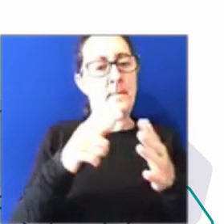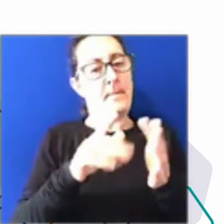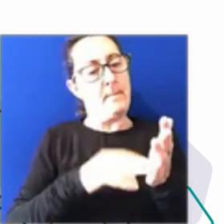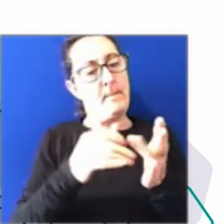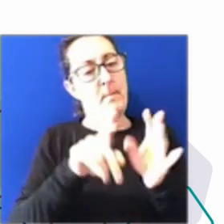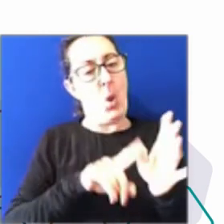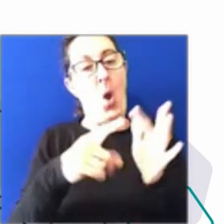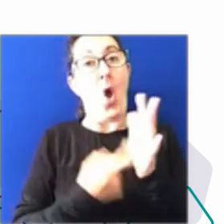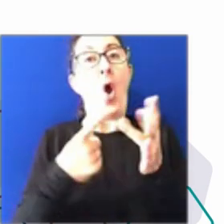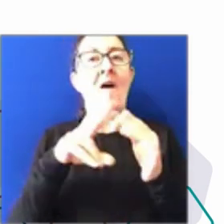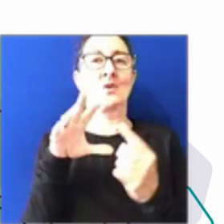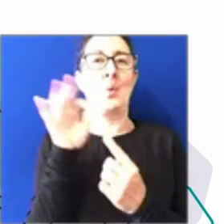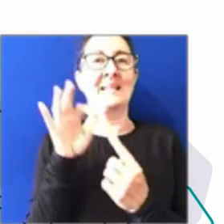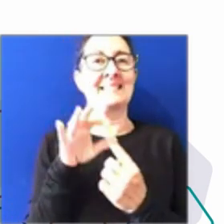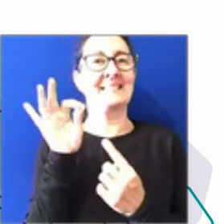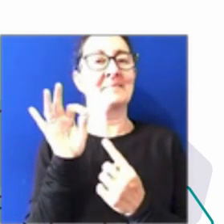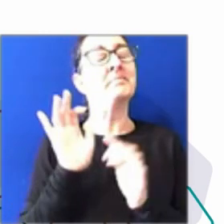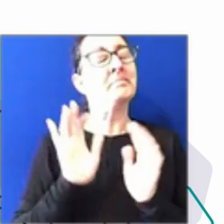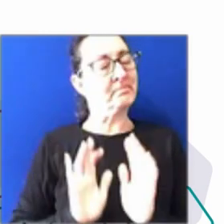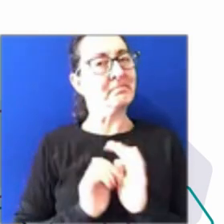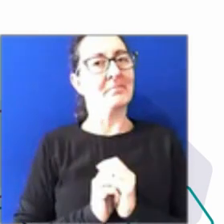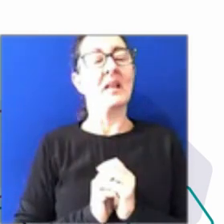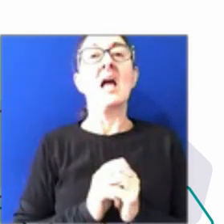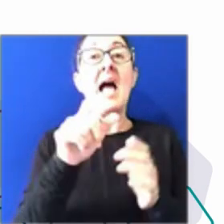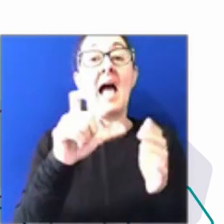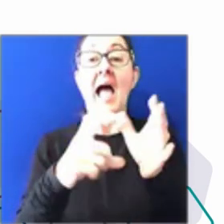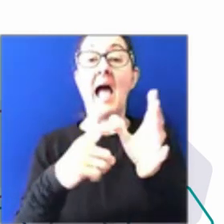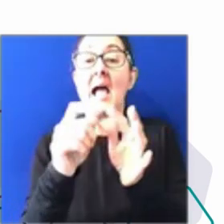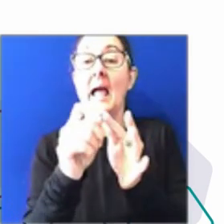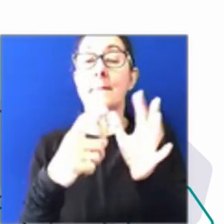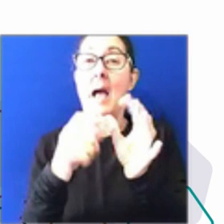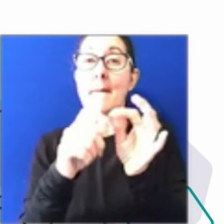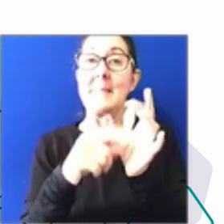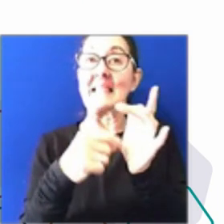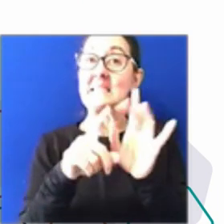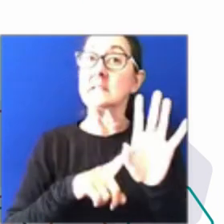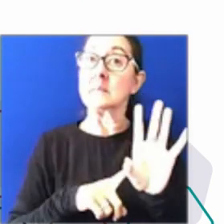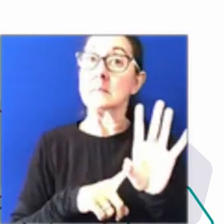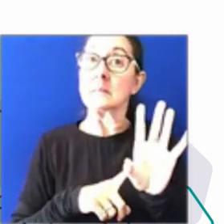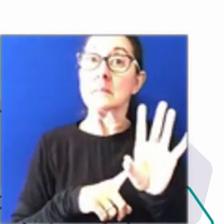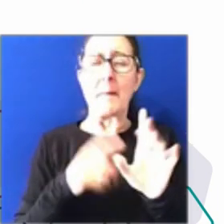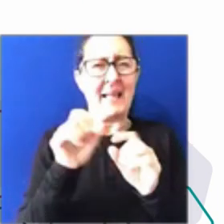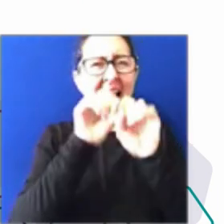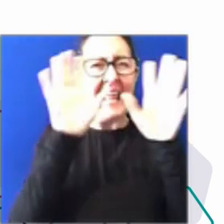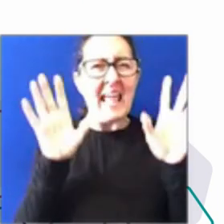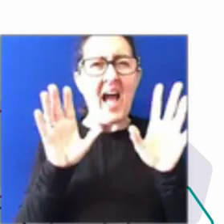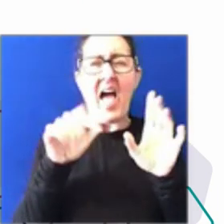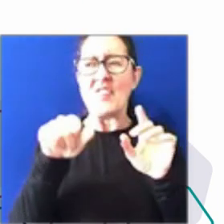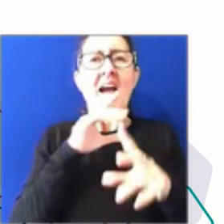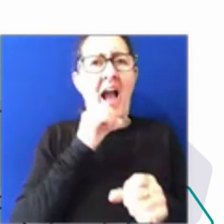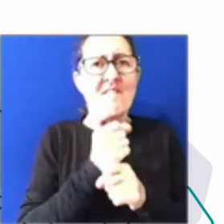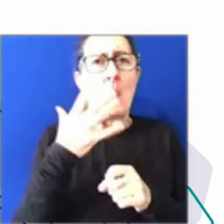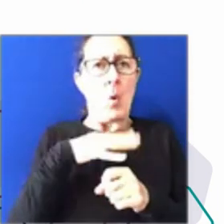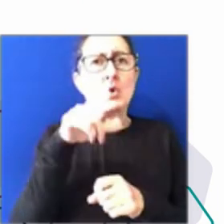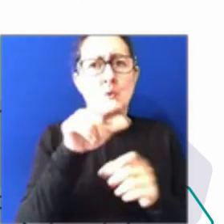really clear. So from the commission's point of view and back to the academy, the government wants you to be the best you can be. It wants you to